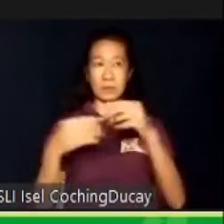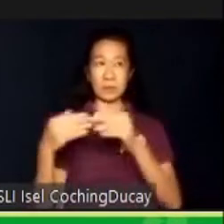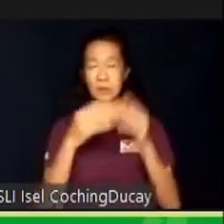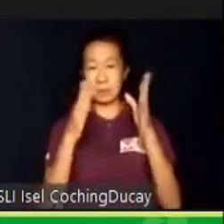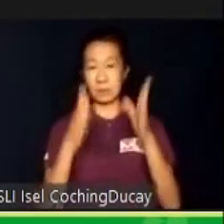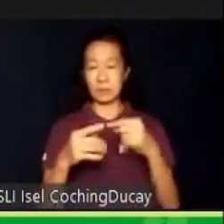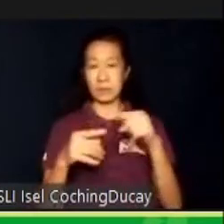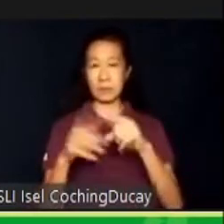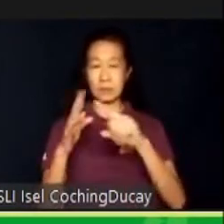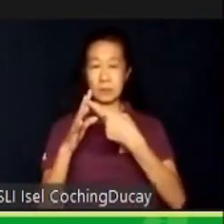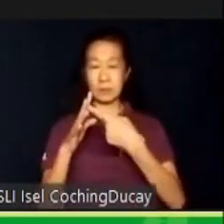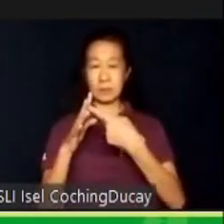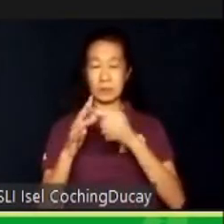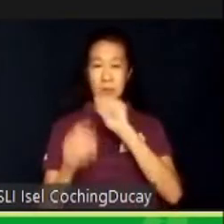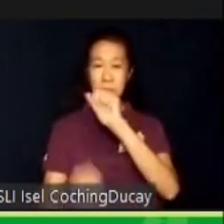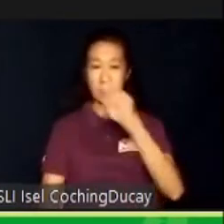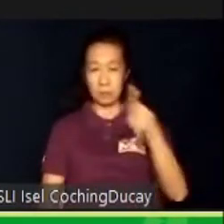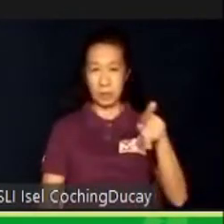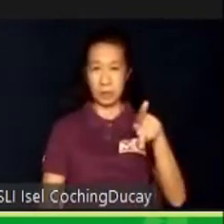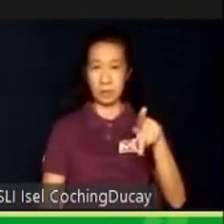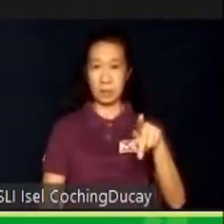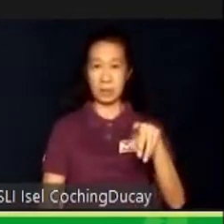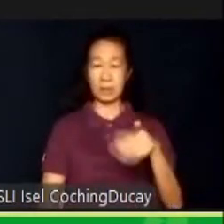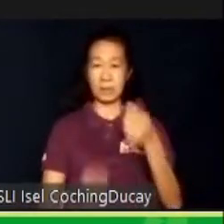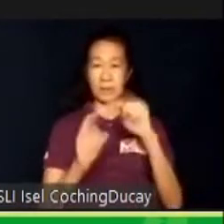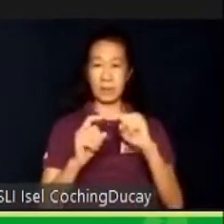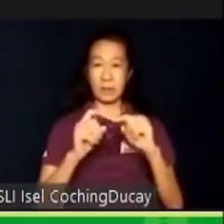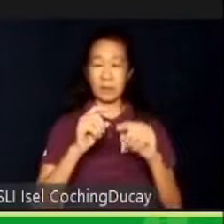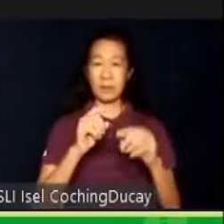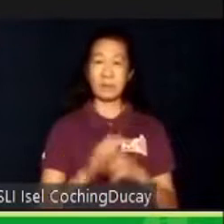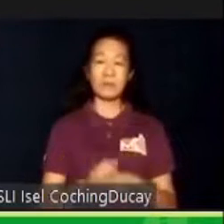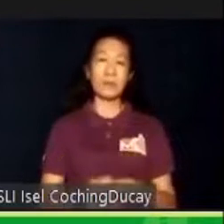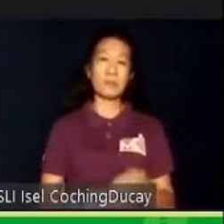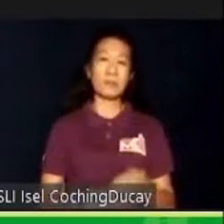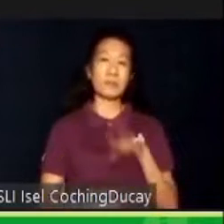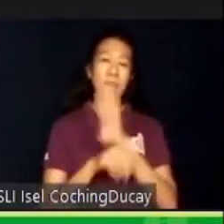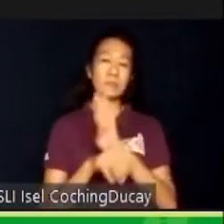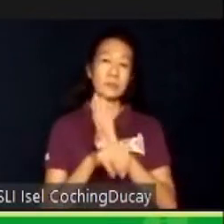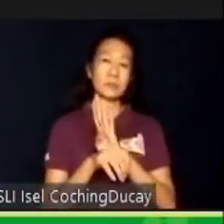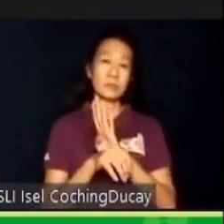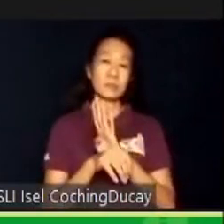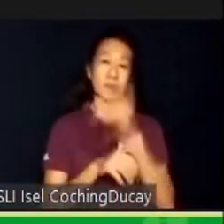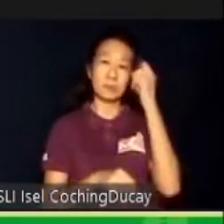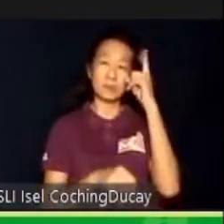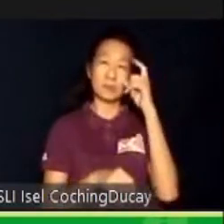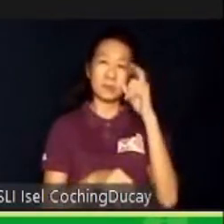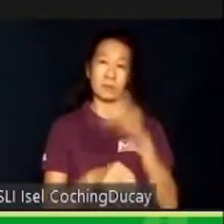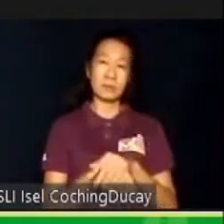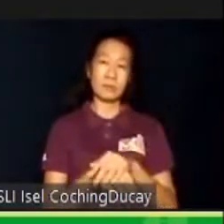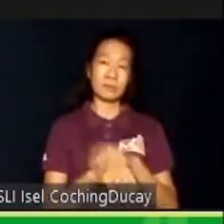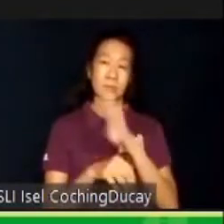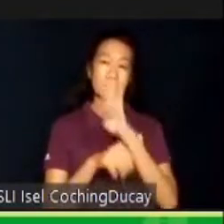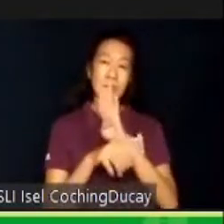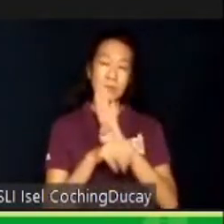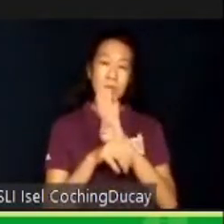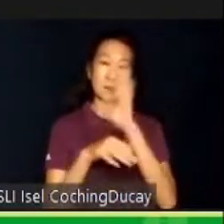when I started with ASP Homepowerment, I came from a corporate background. In fact, I understand corporate more than I do